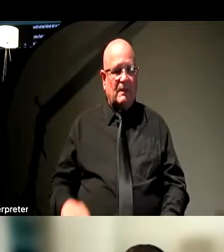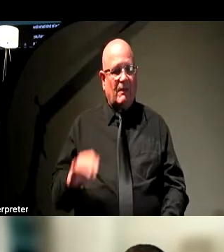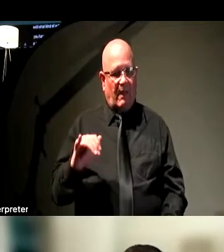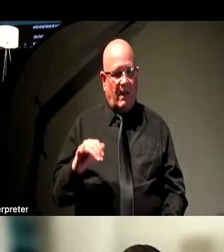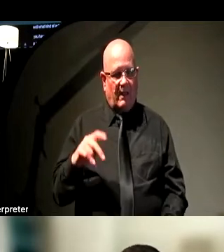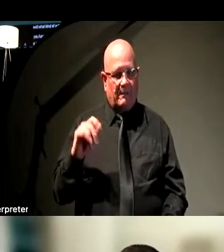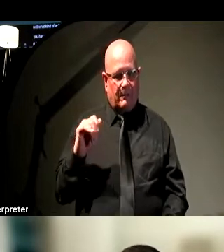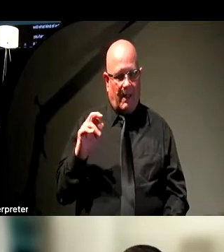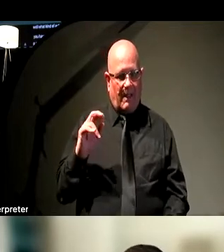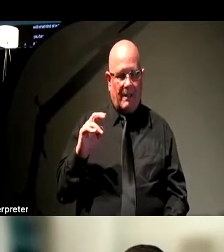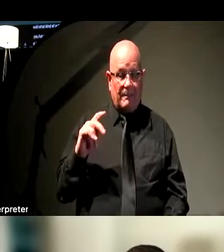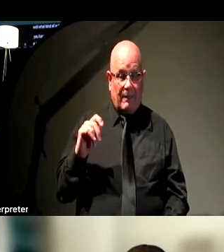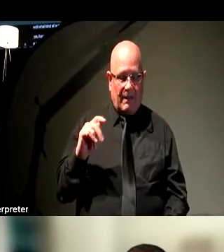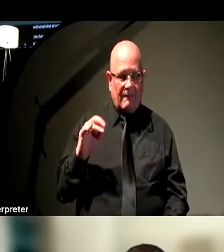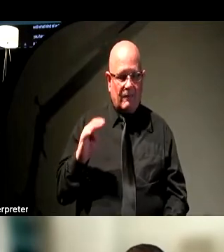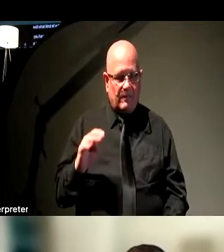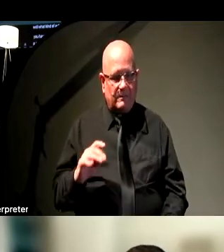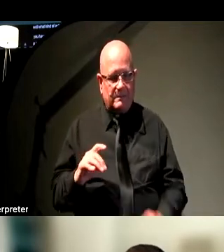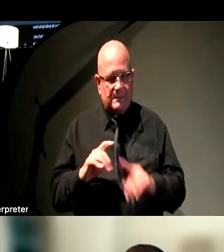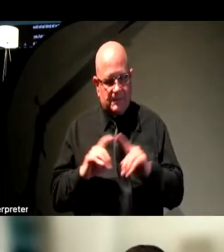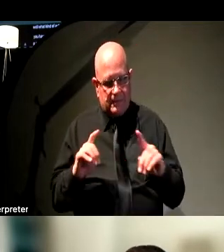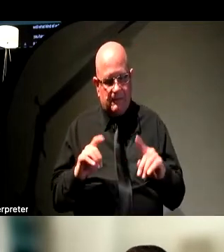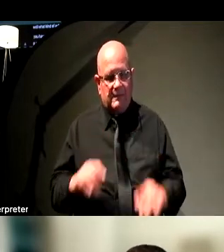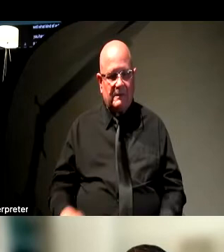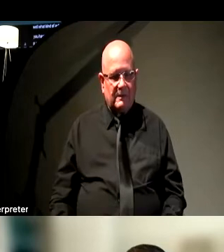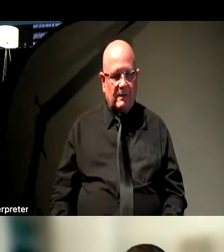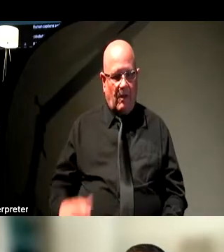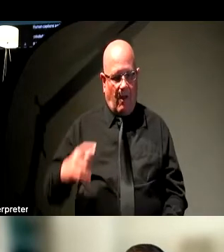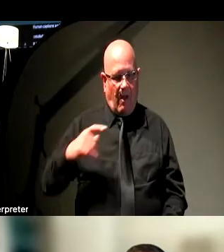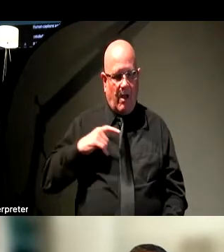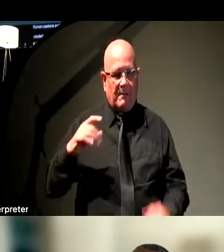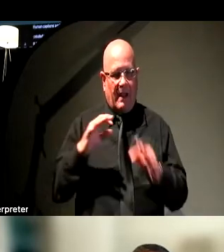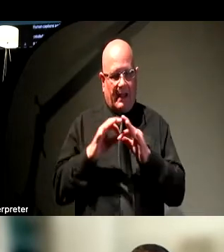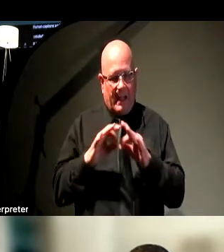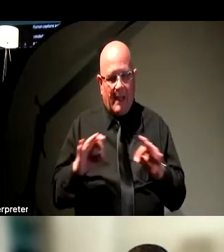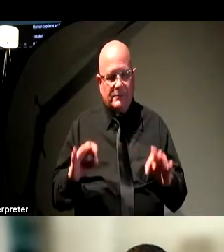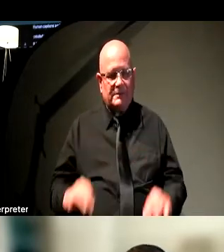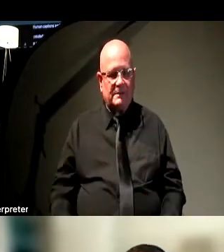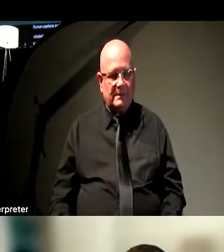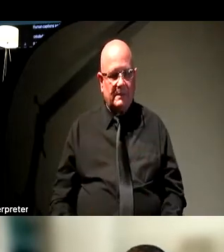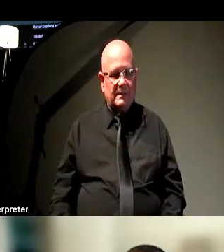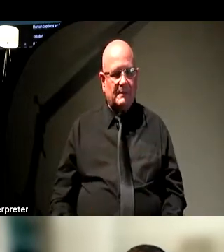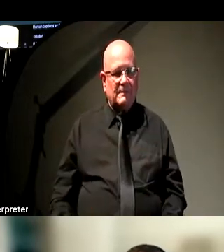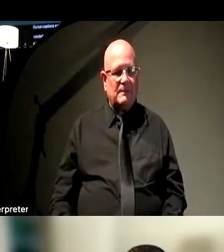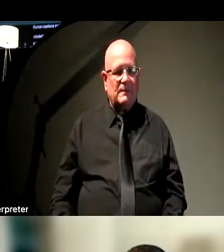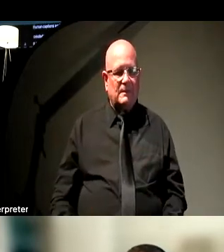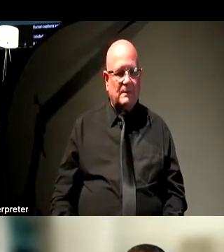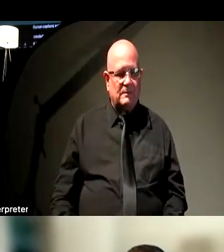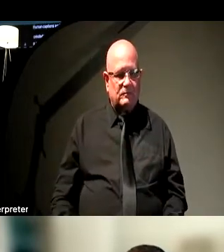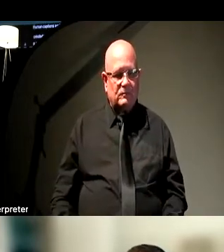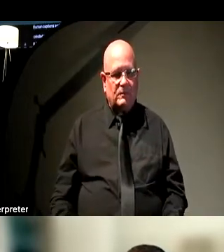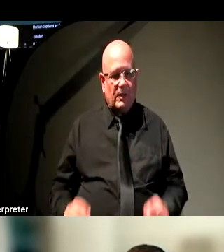to be a higher level of quality. But for your meetings, for your smaller events, take a look and see what Zoom actually